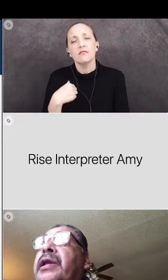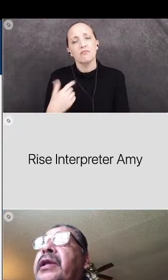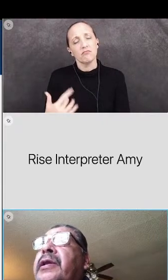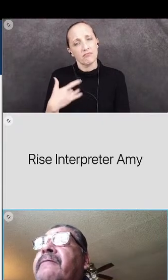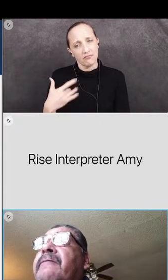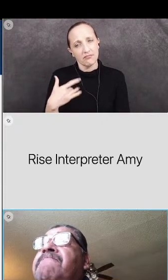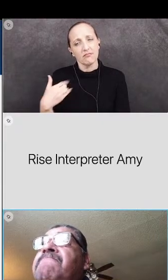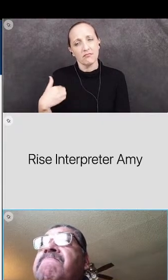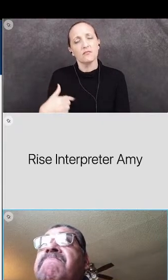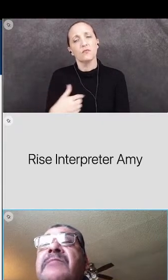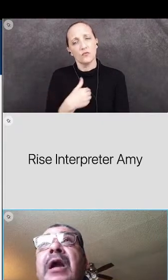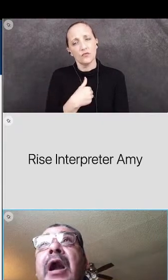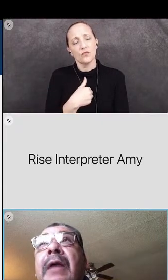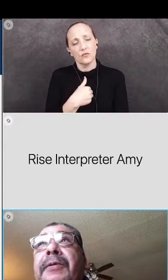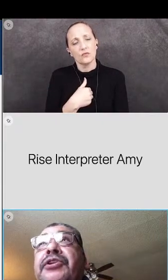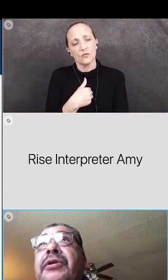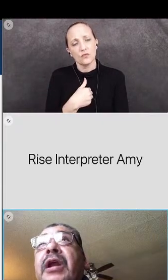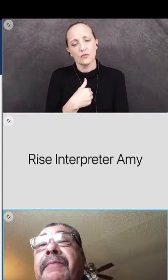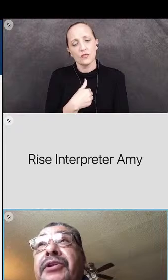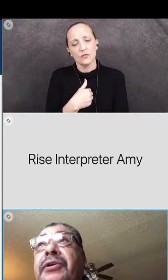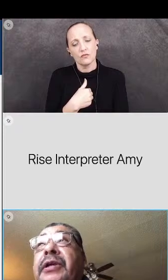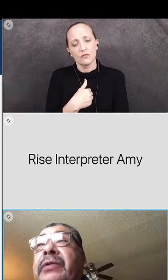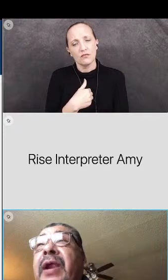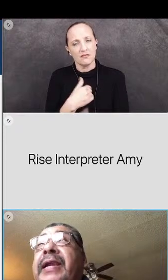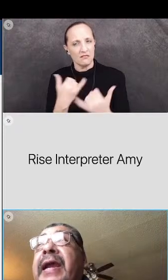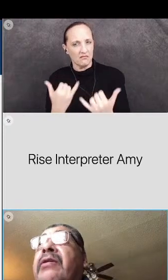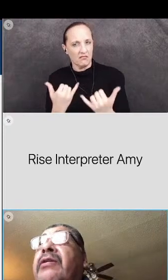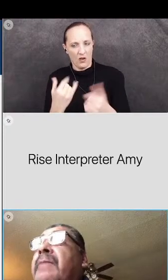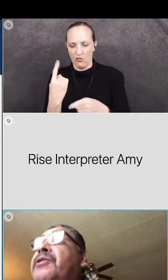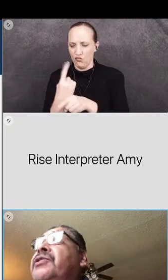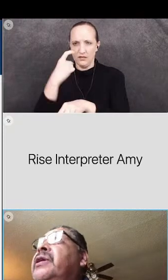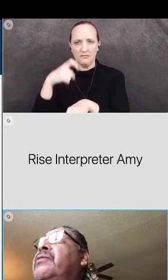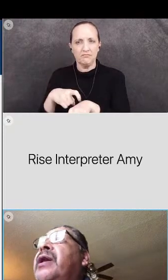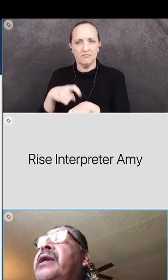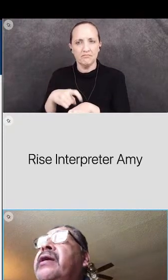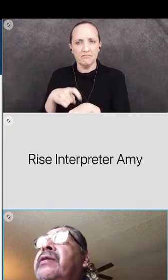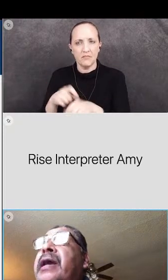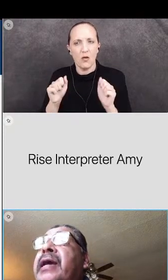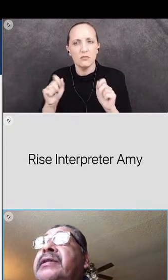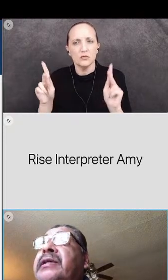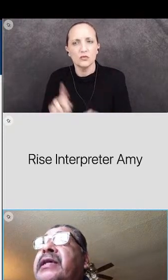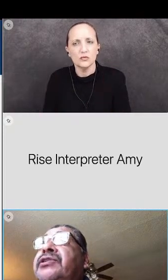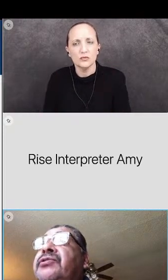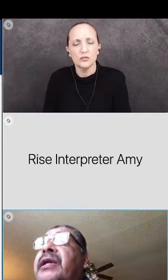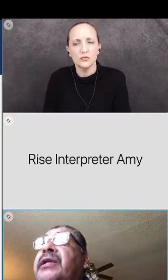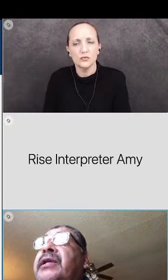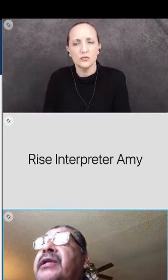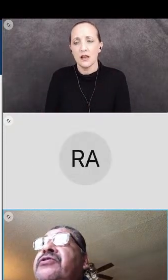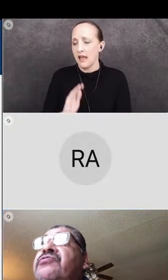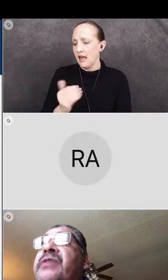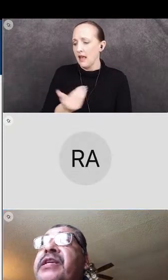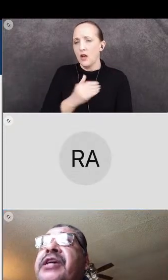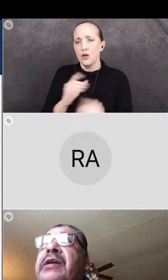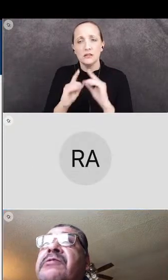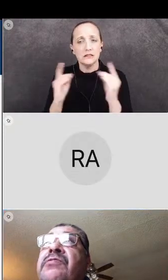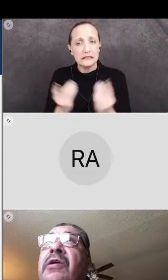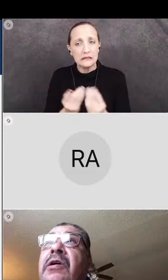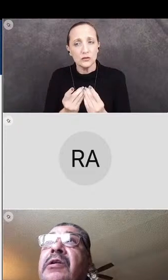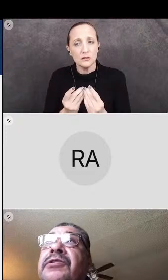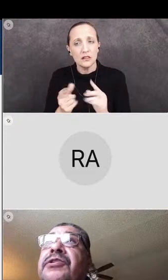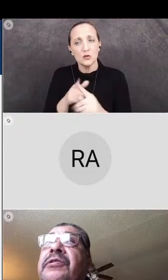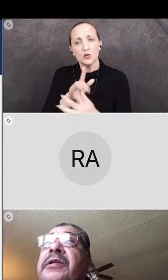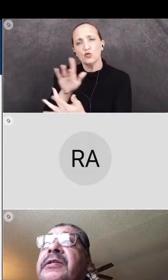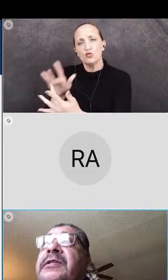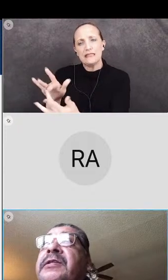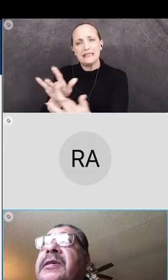a really opportune opportunity right now, an opportunity right now as a district to reach out